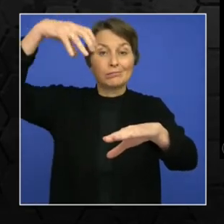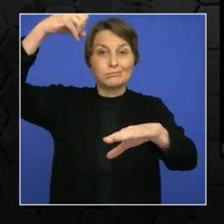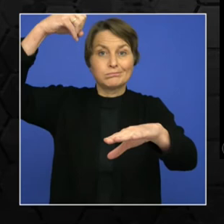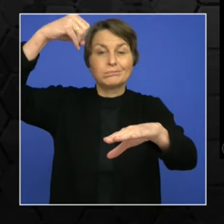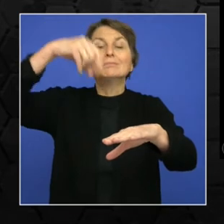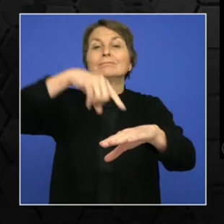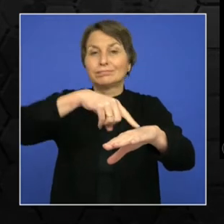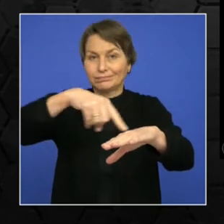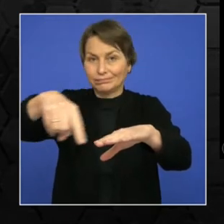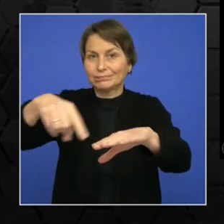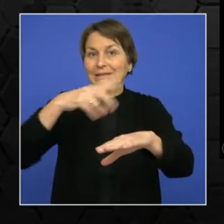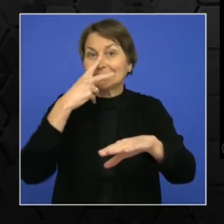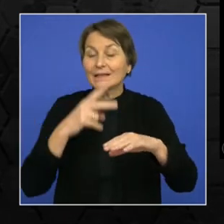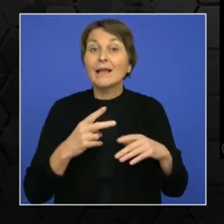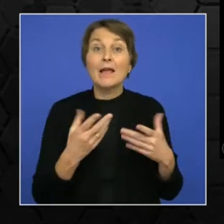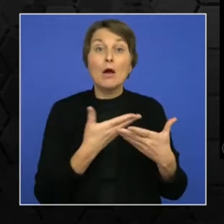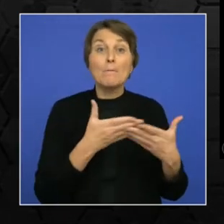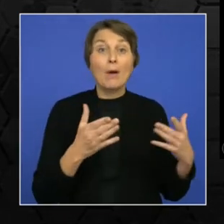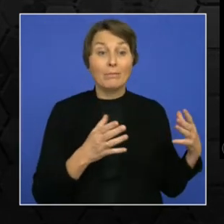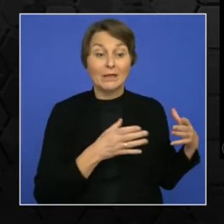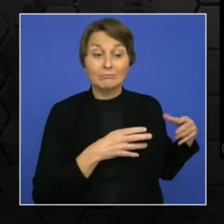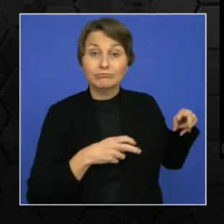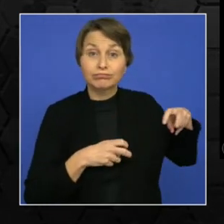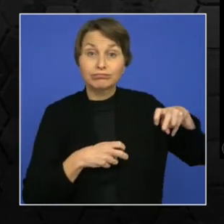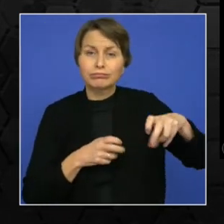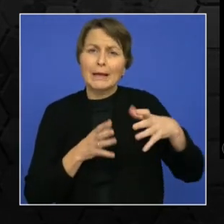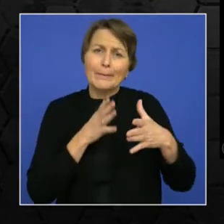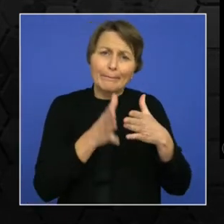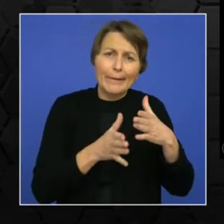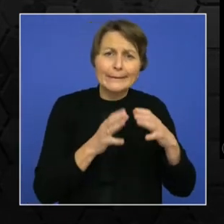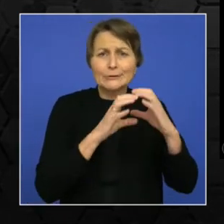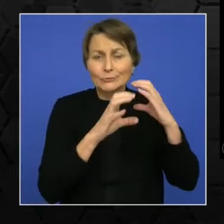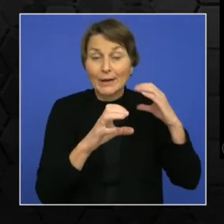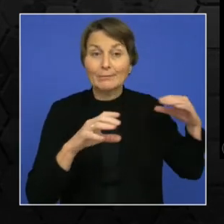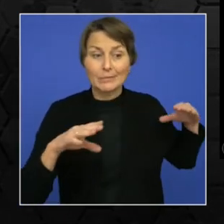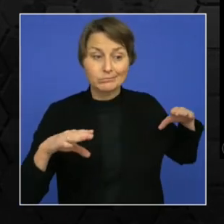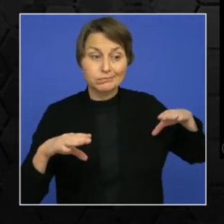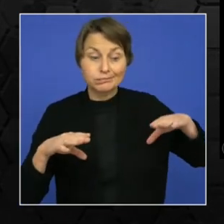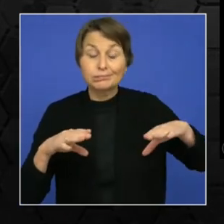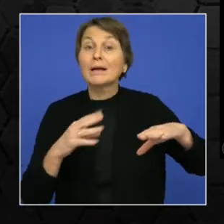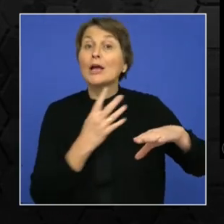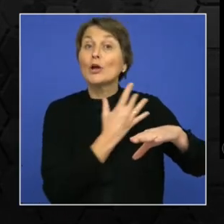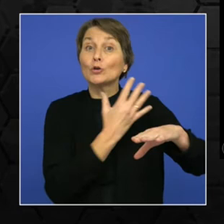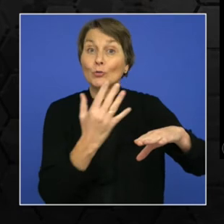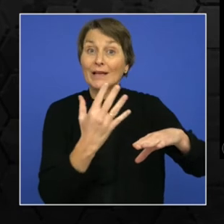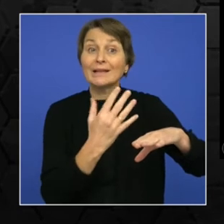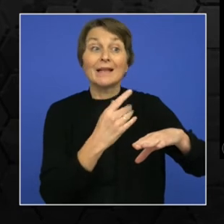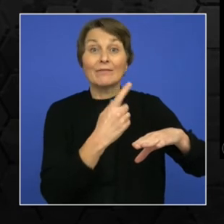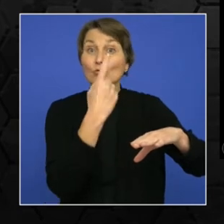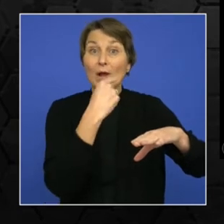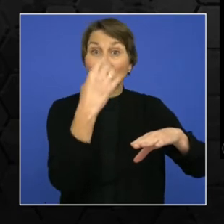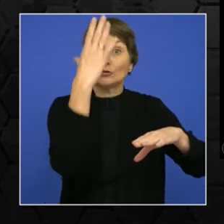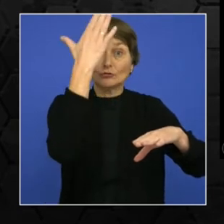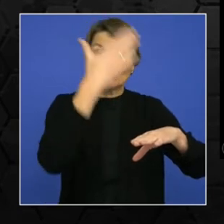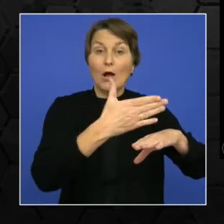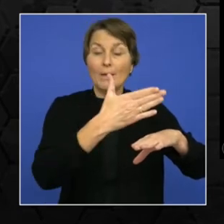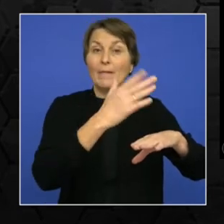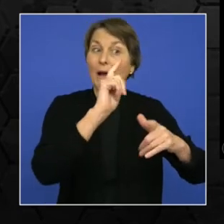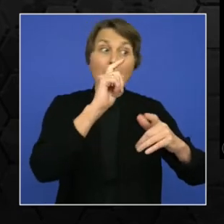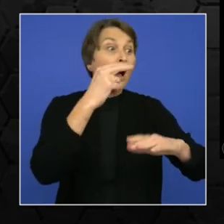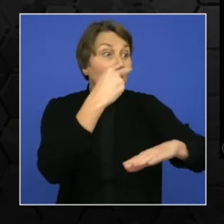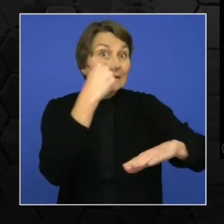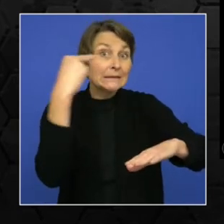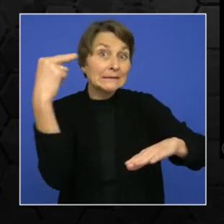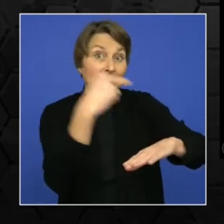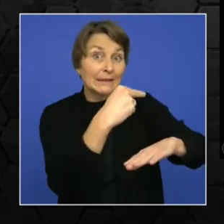is passing and it has to stop at the signal, the signal time, even if it was green, even if it was red, it is changed to green and the vehicle is